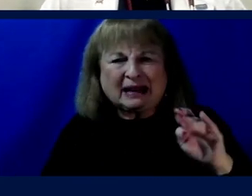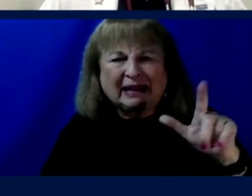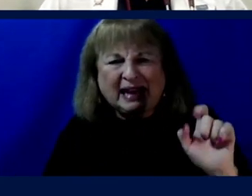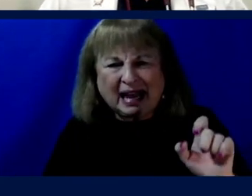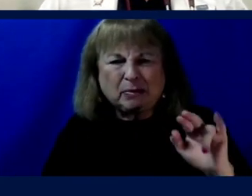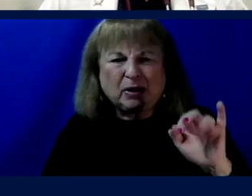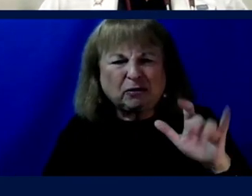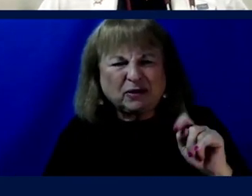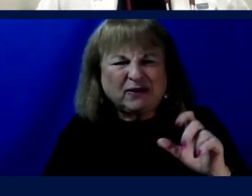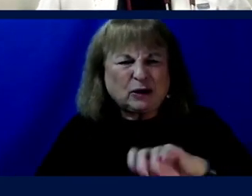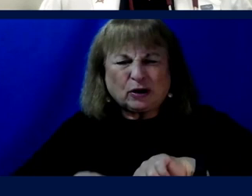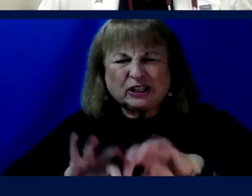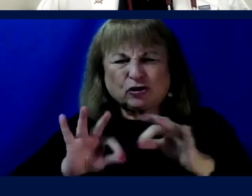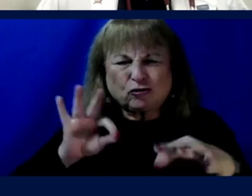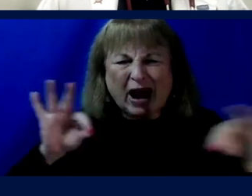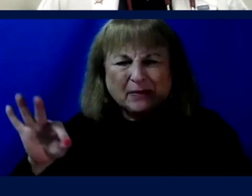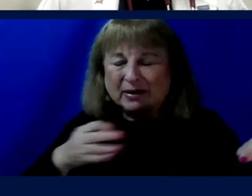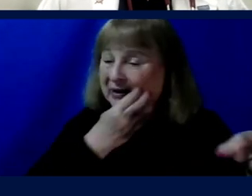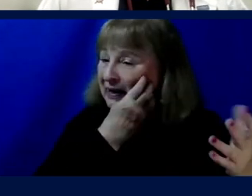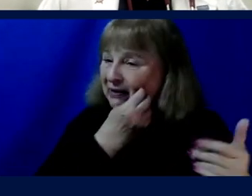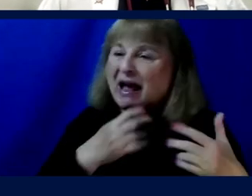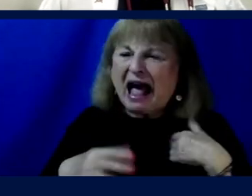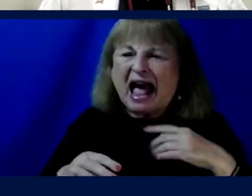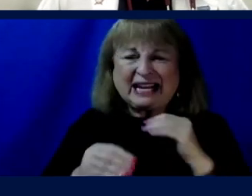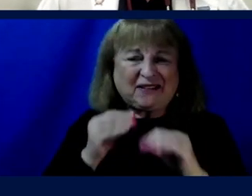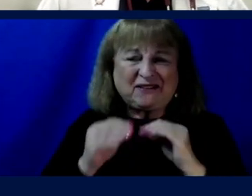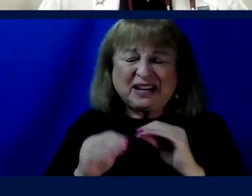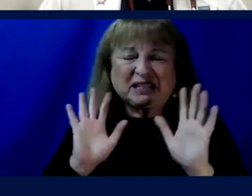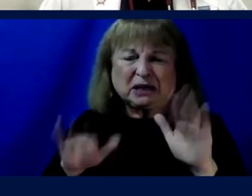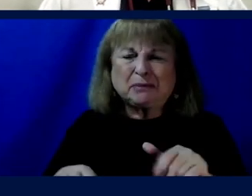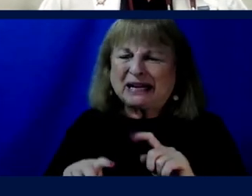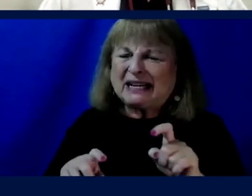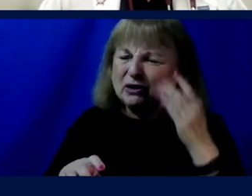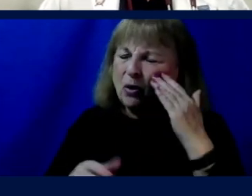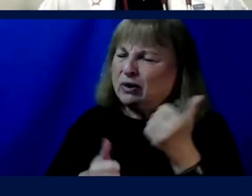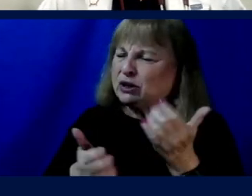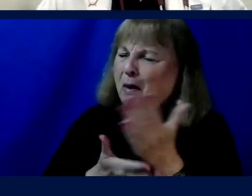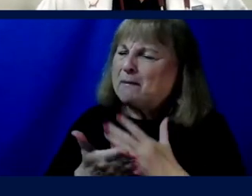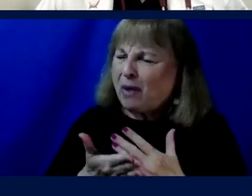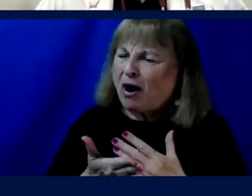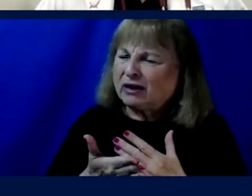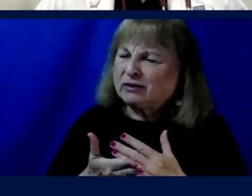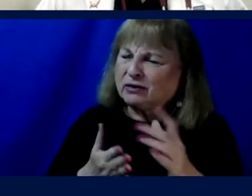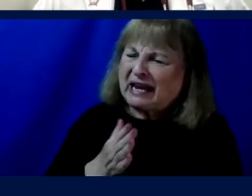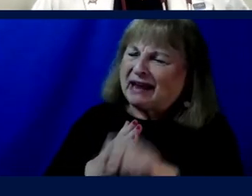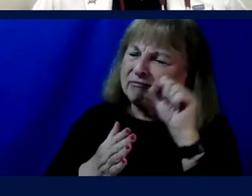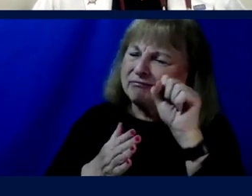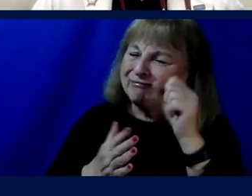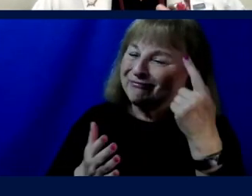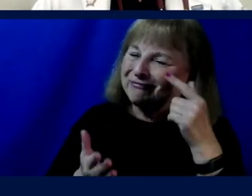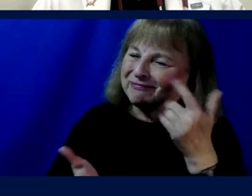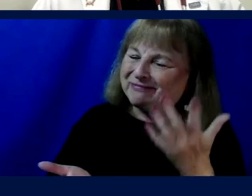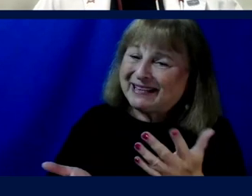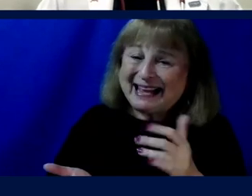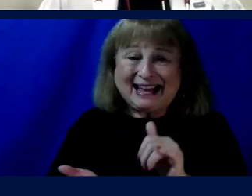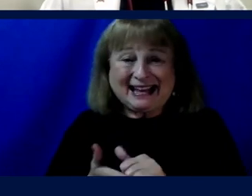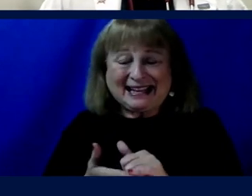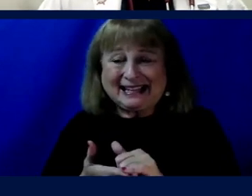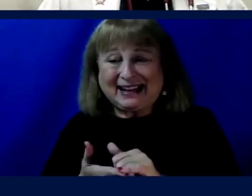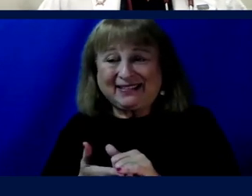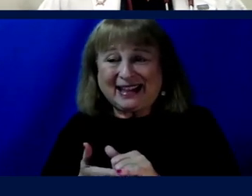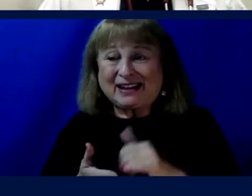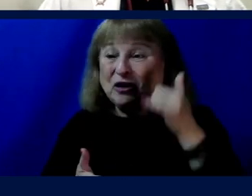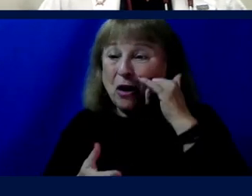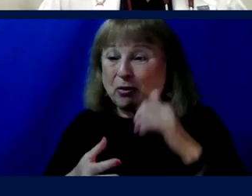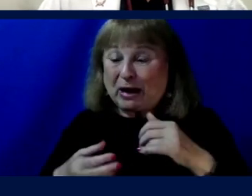a rivet, or a strap? Either way, I can fix it, no problem, but I need to know what component to get out of the toolbox. If that call were about